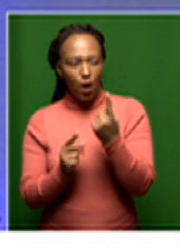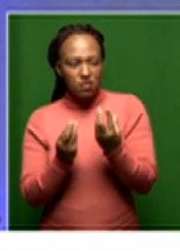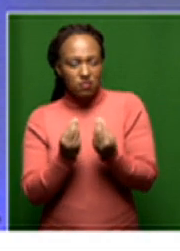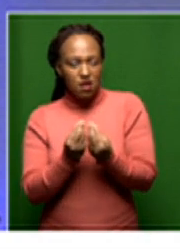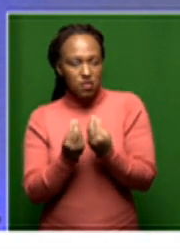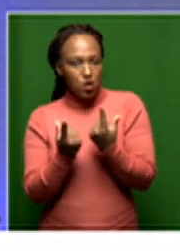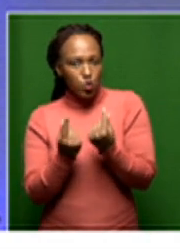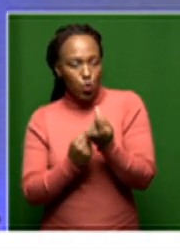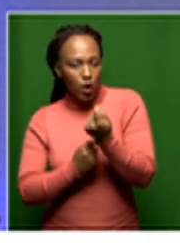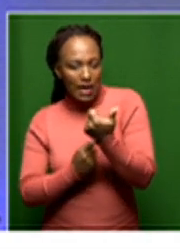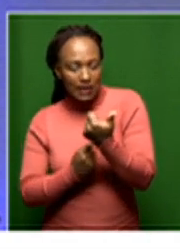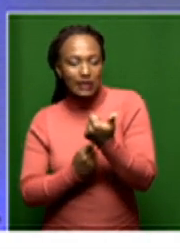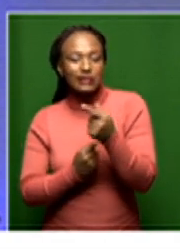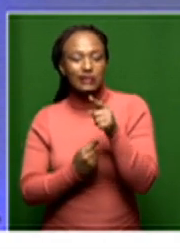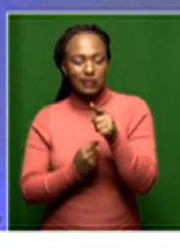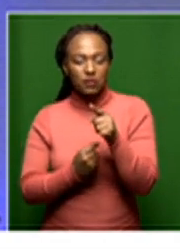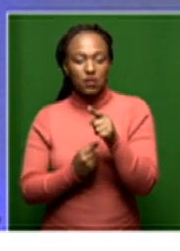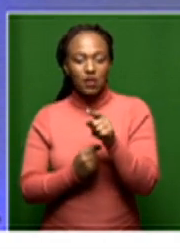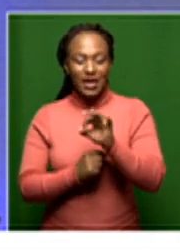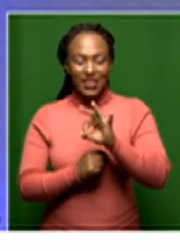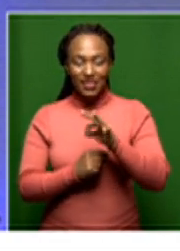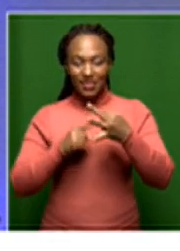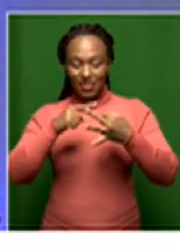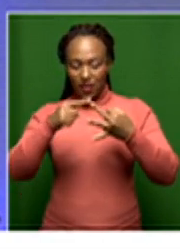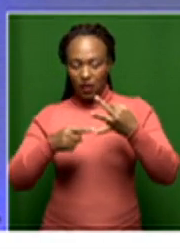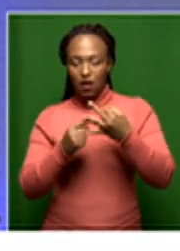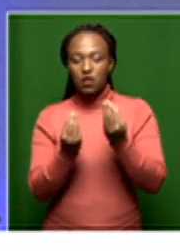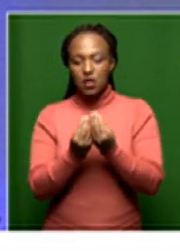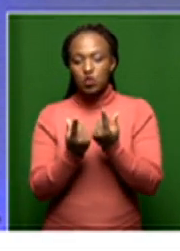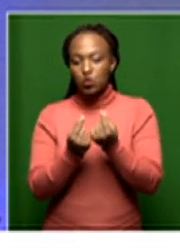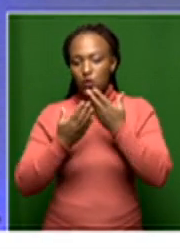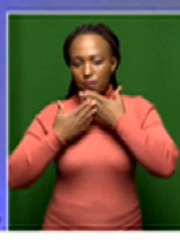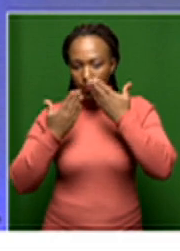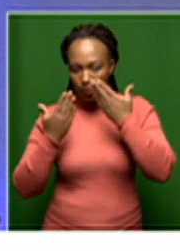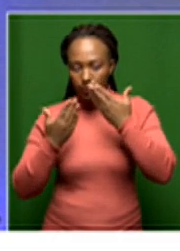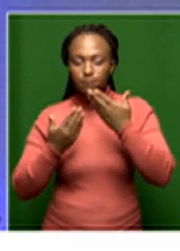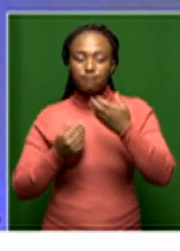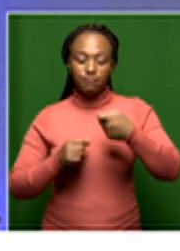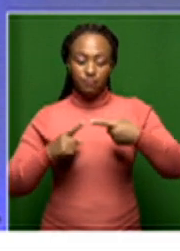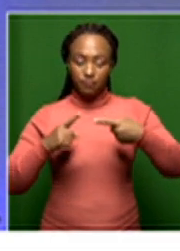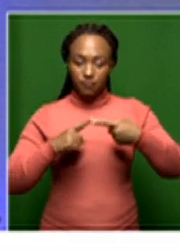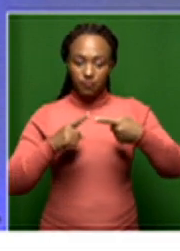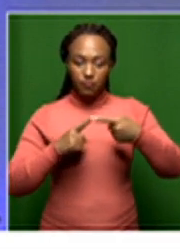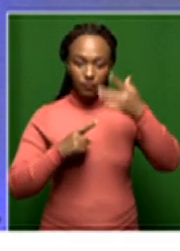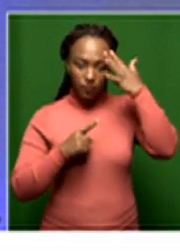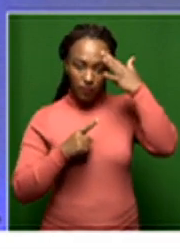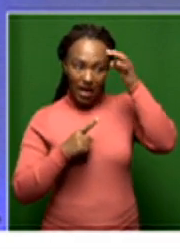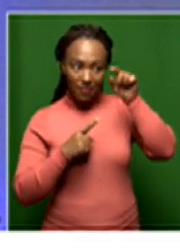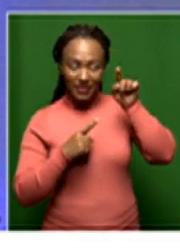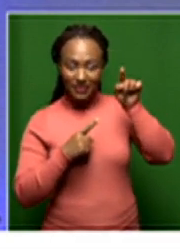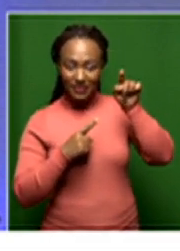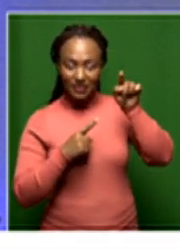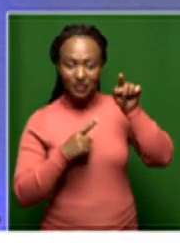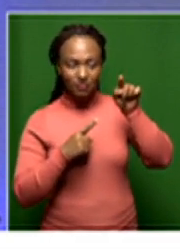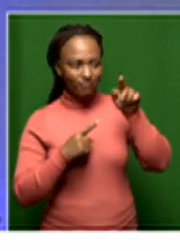property has been, in my view, three essential elements. One has been government lethargy. The government